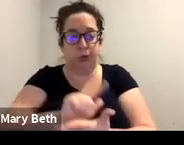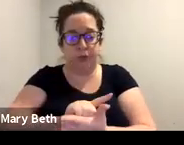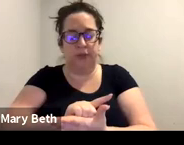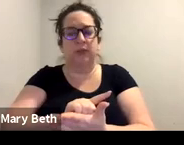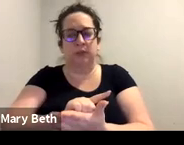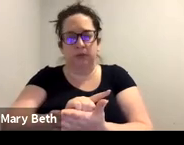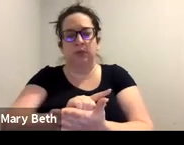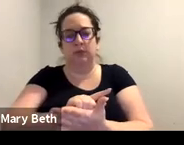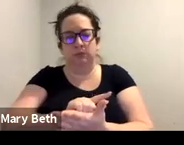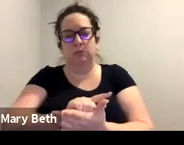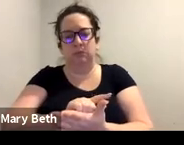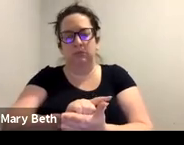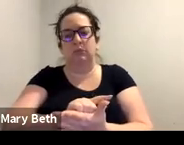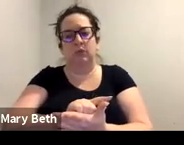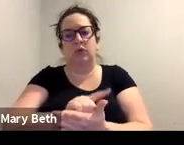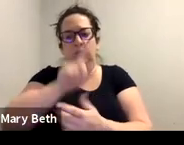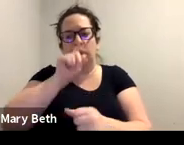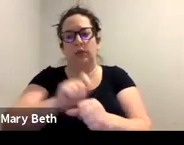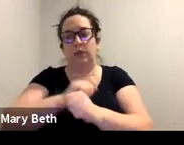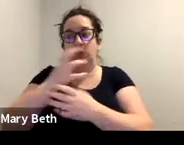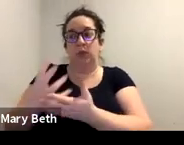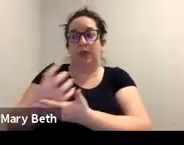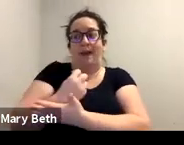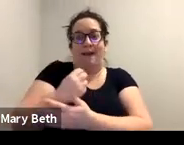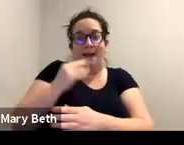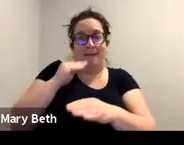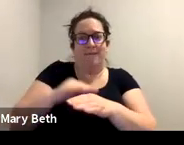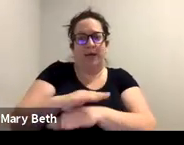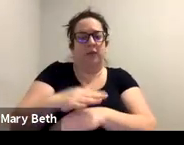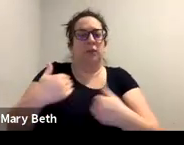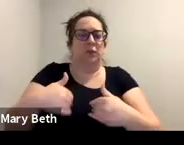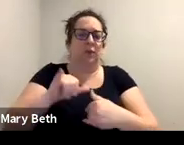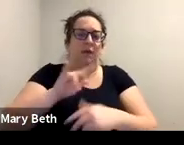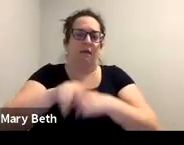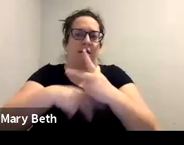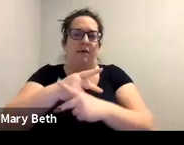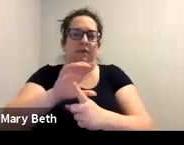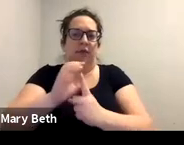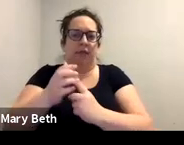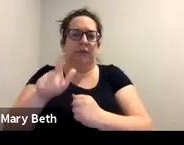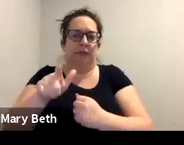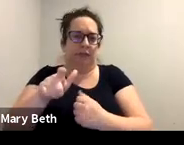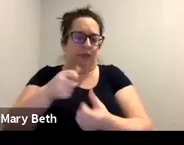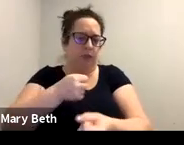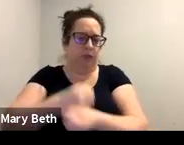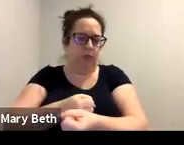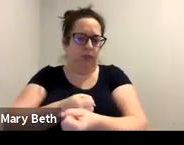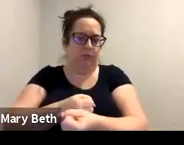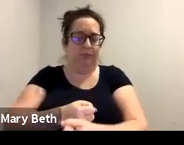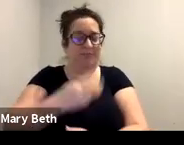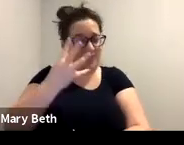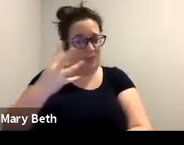sort of advice type cases. Um, immigration is also an area that can feel very uncomfortable